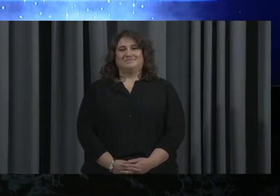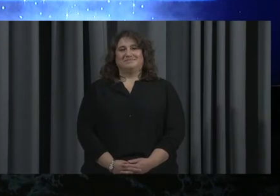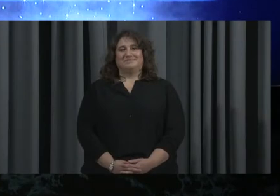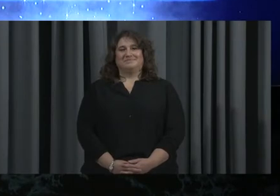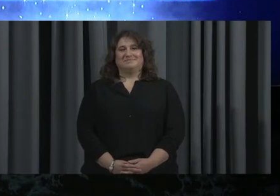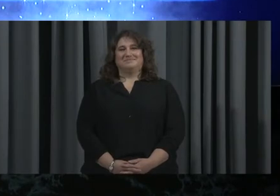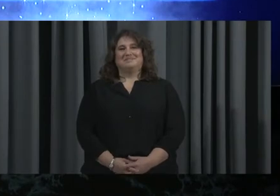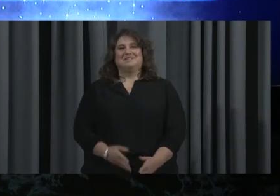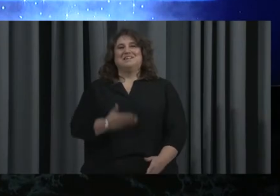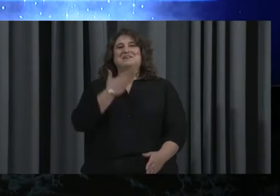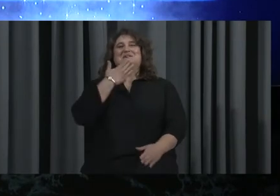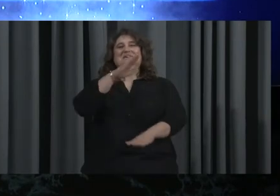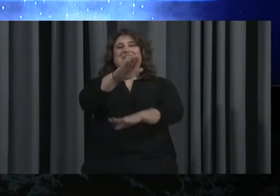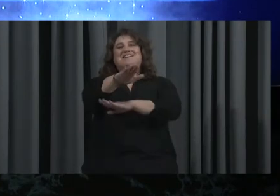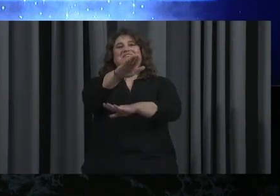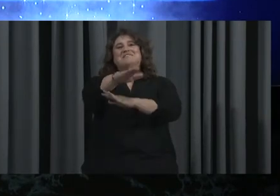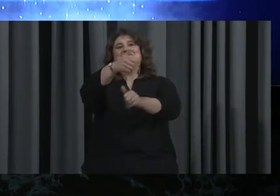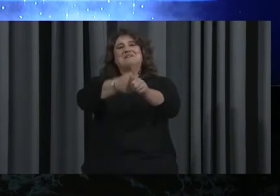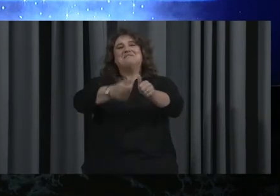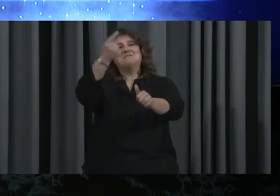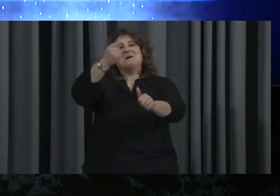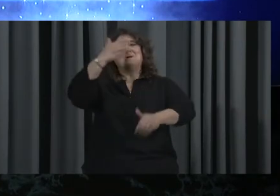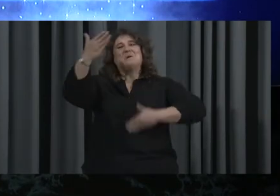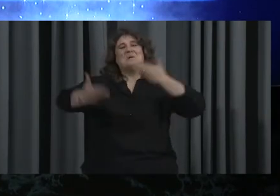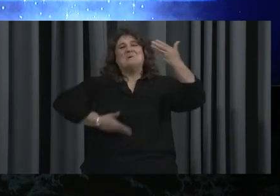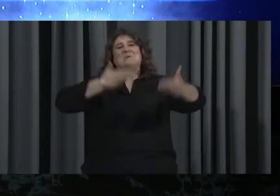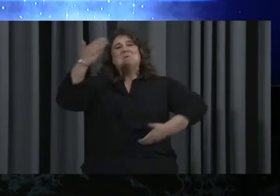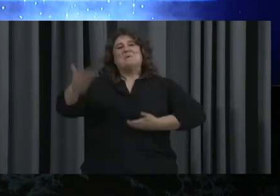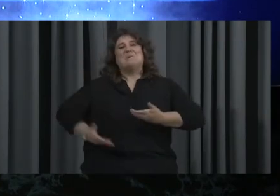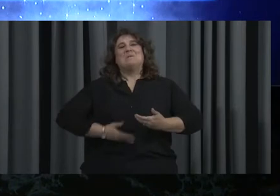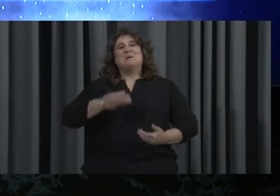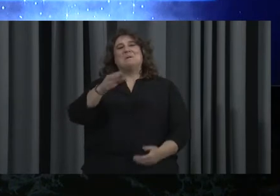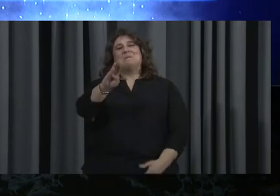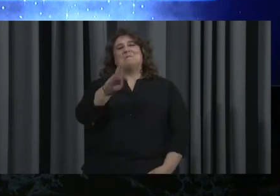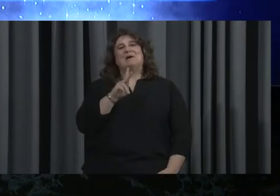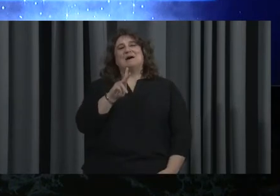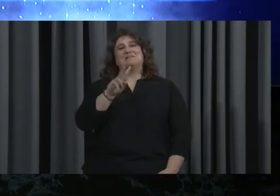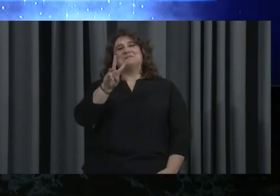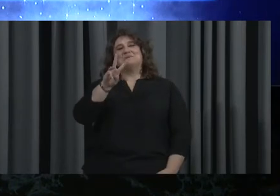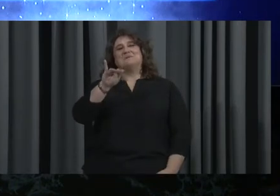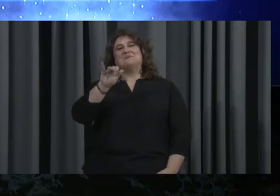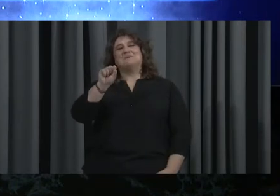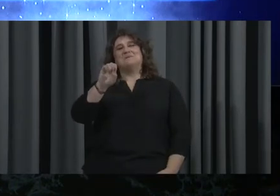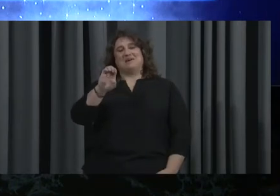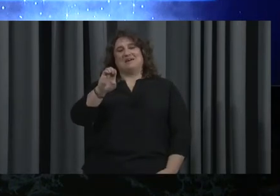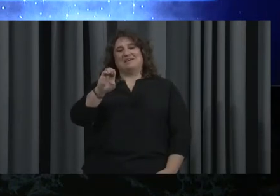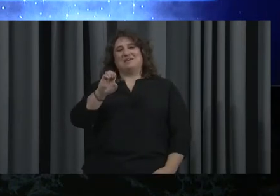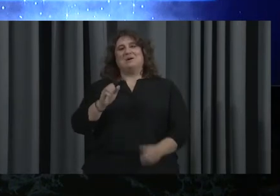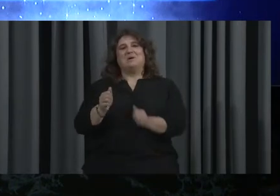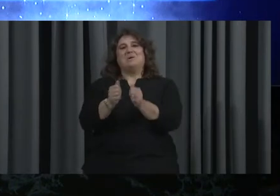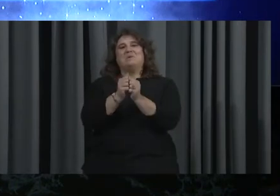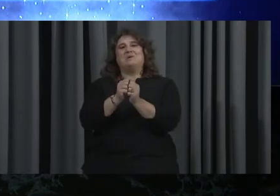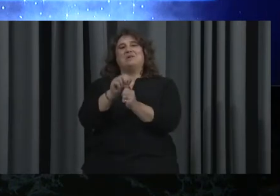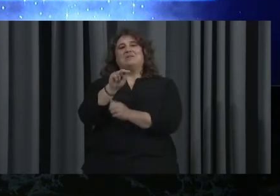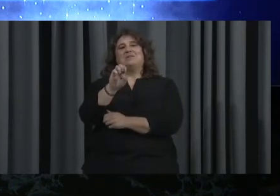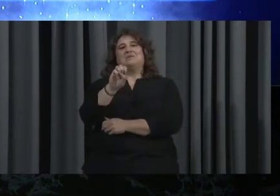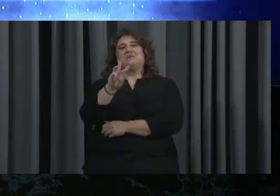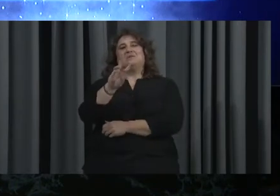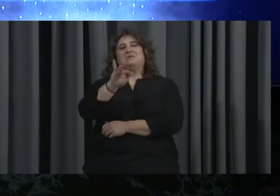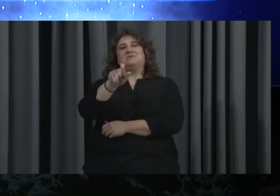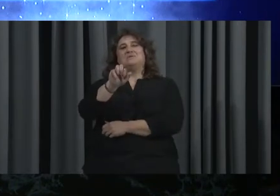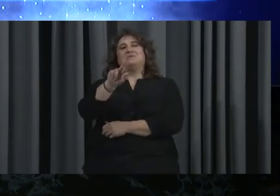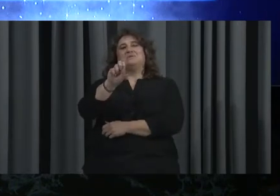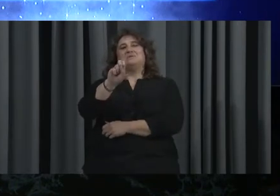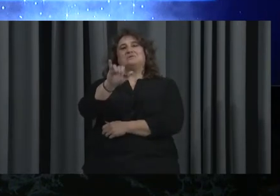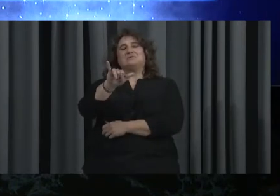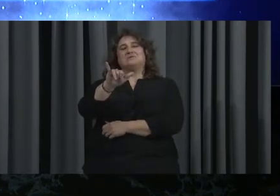Good afternoon, everyone. Welcome back to the Y Show created by the New Jersey Prevention Network. Our host for